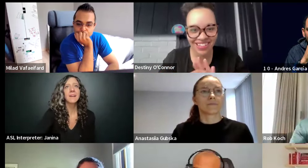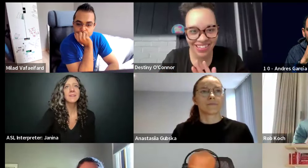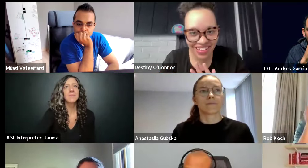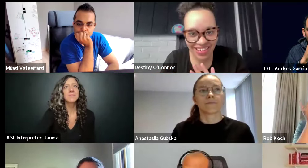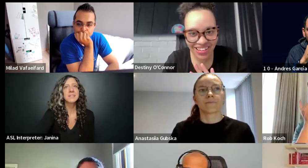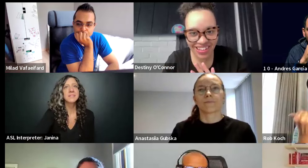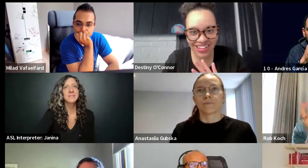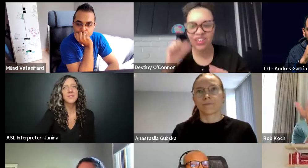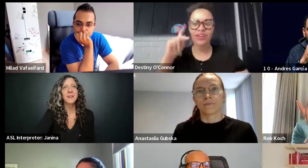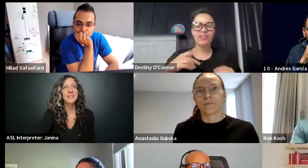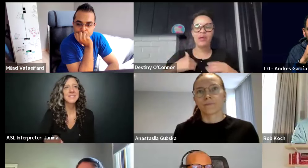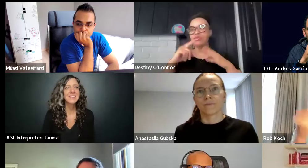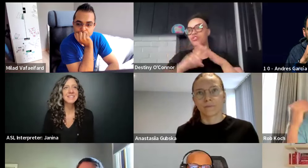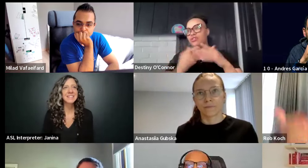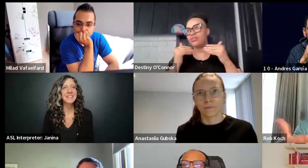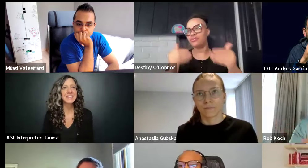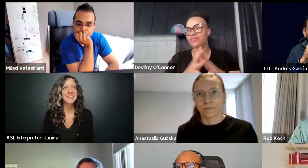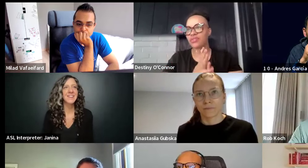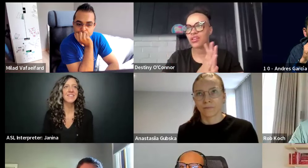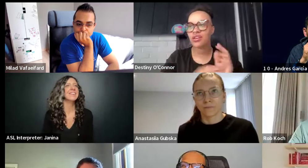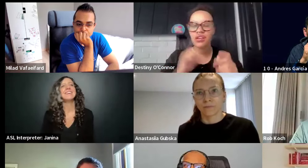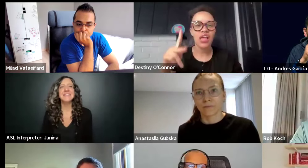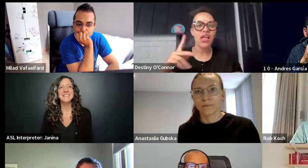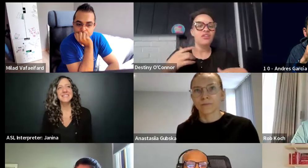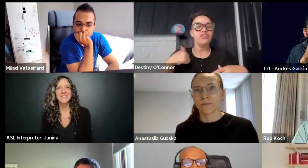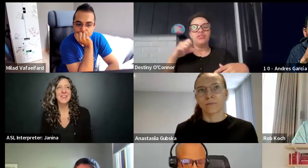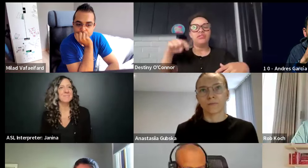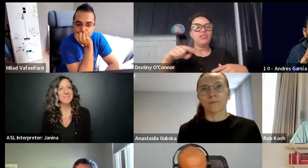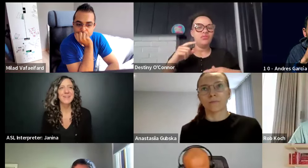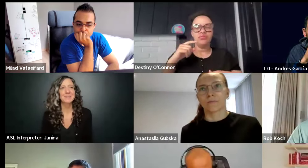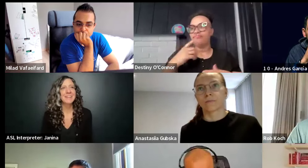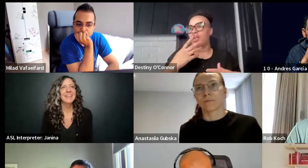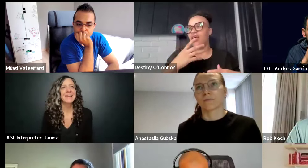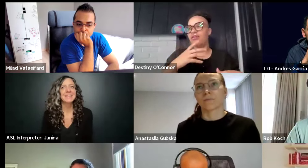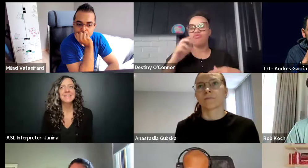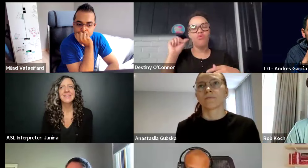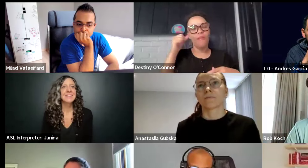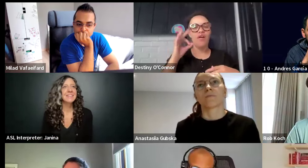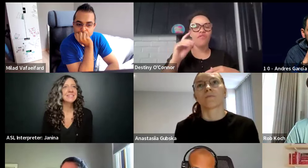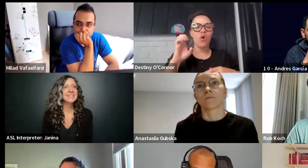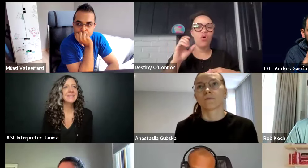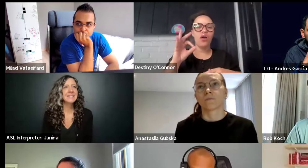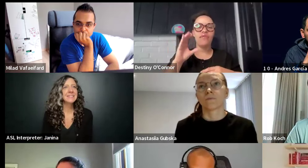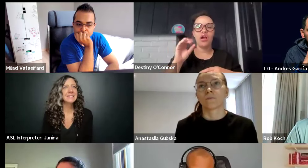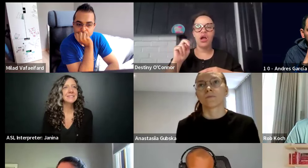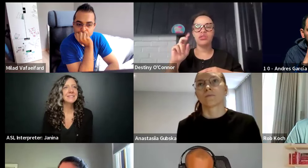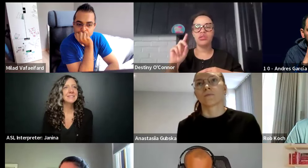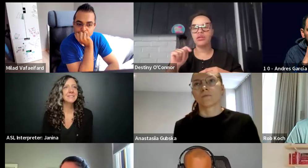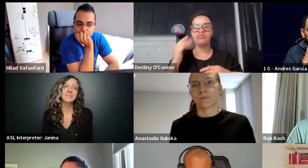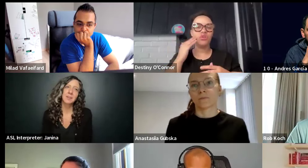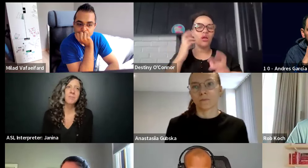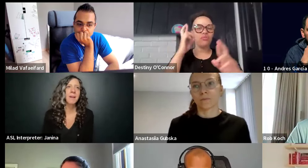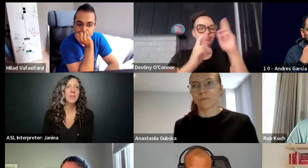All right, Rob says, you ready to start, Destiny? Let's go. Destiny says, okay, I'll start. So this is